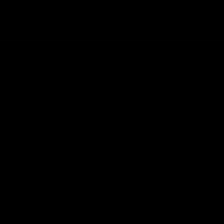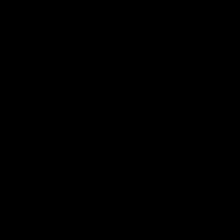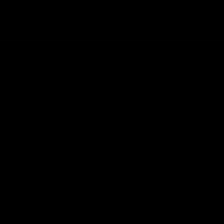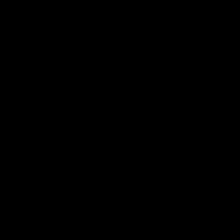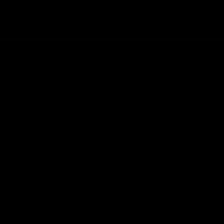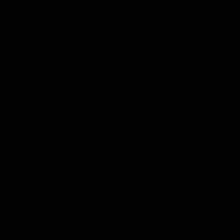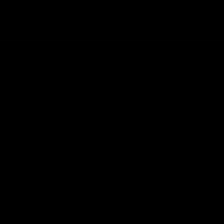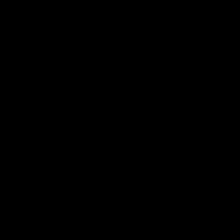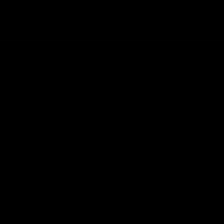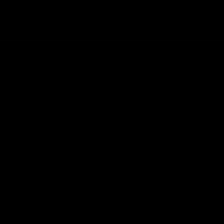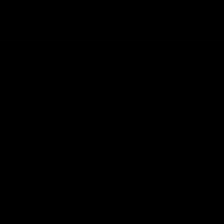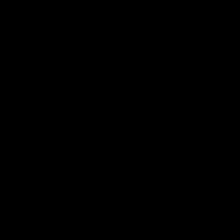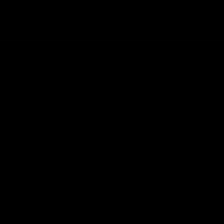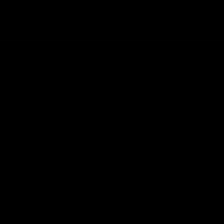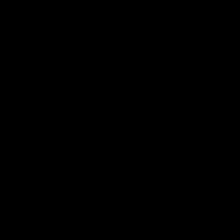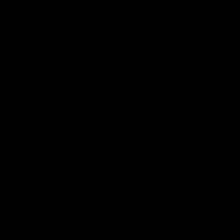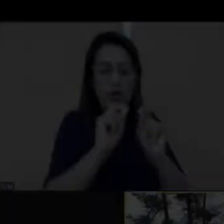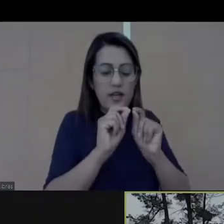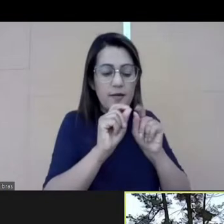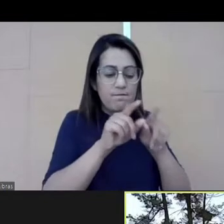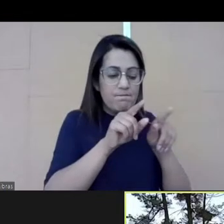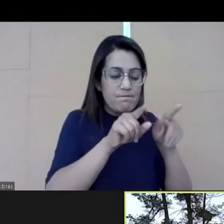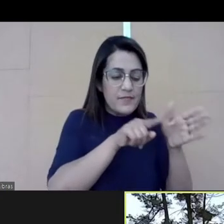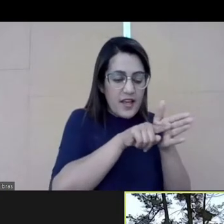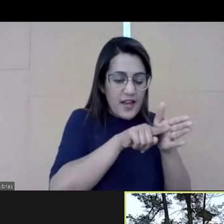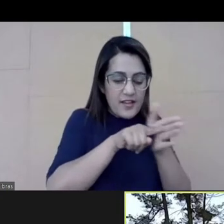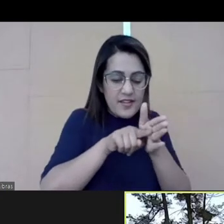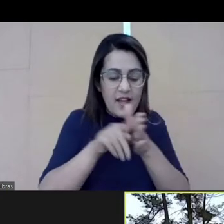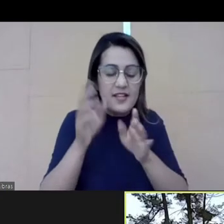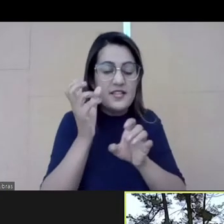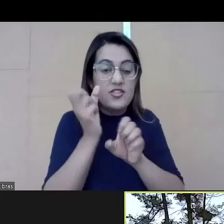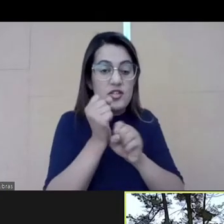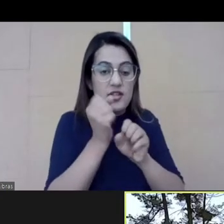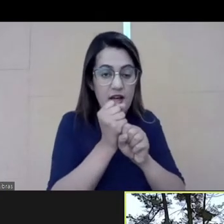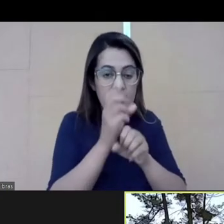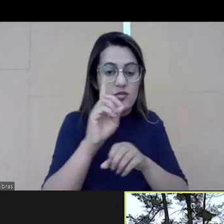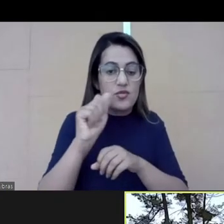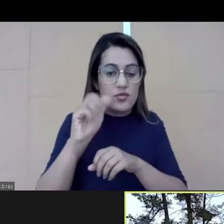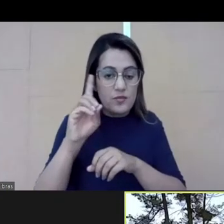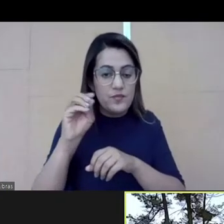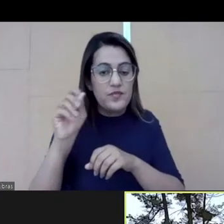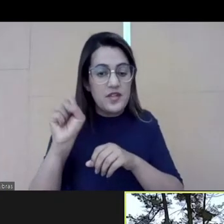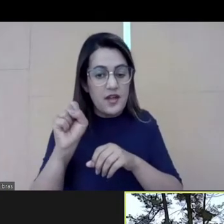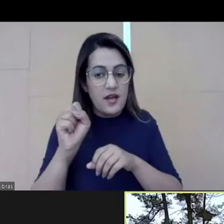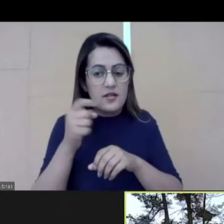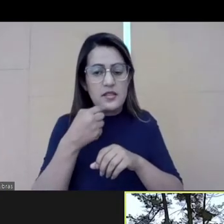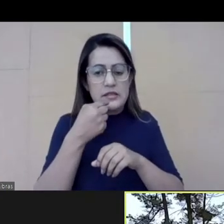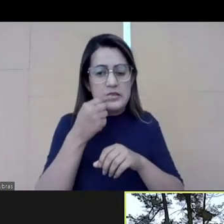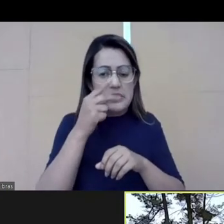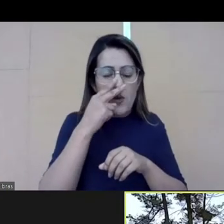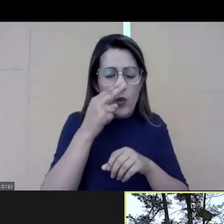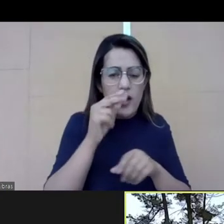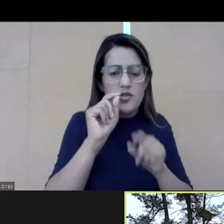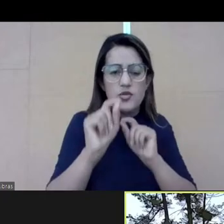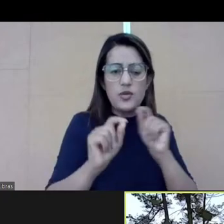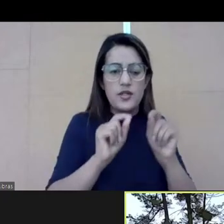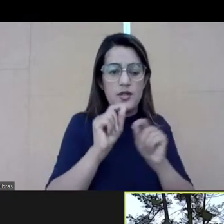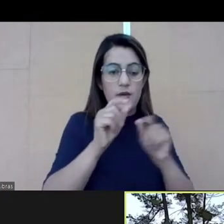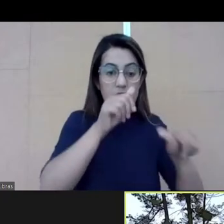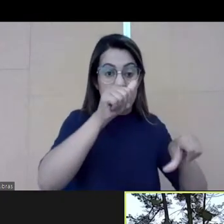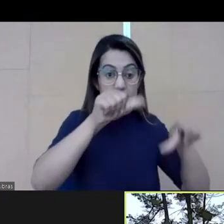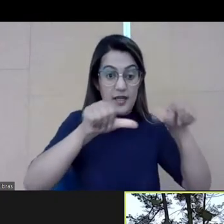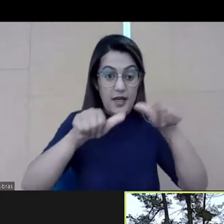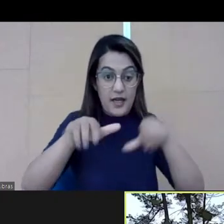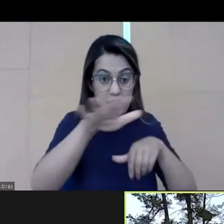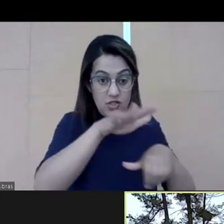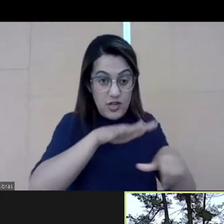modern techniques for analyzing data. So I think if you're in the area of program evaluation and impact evaluation, this is an